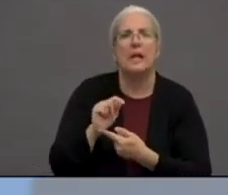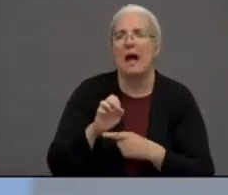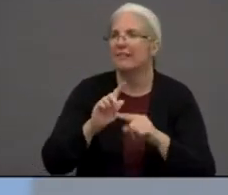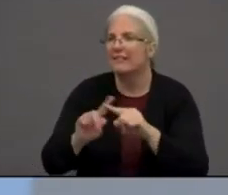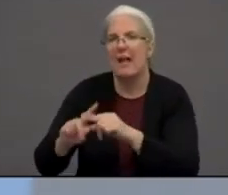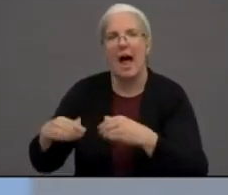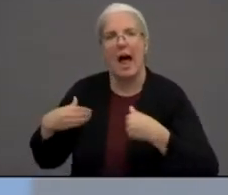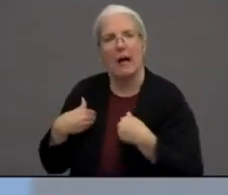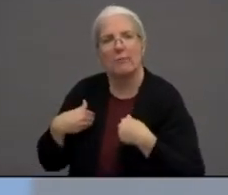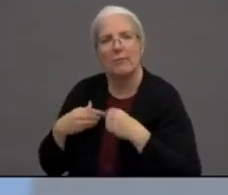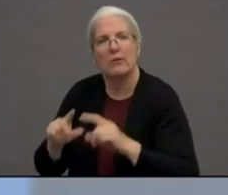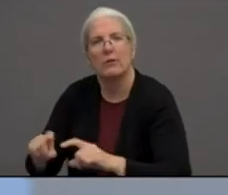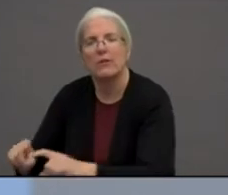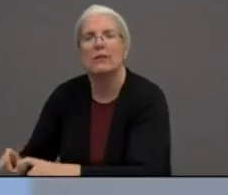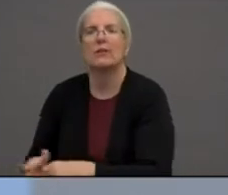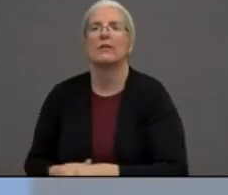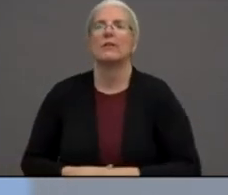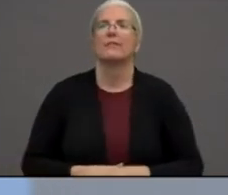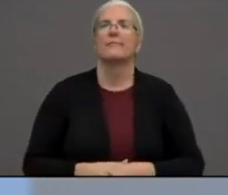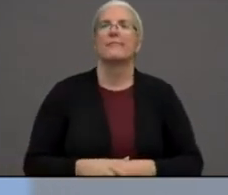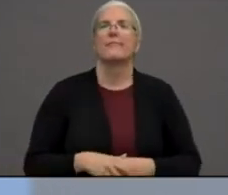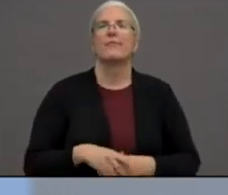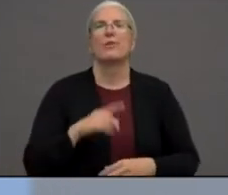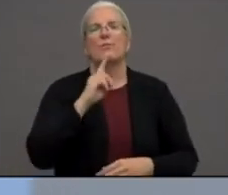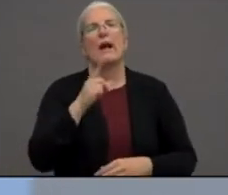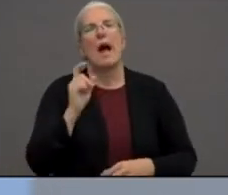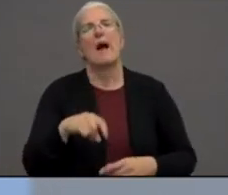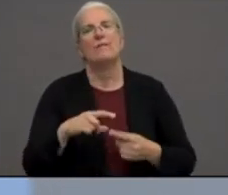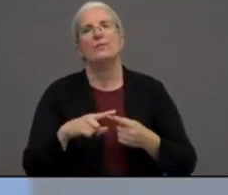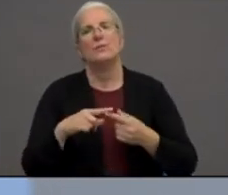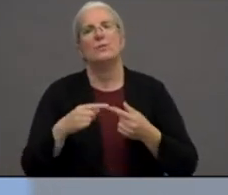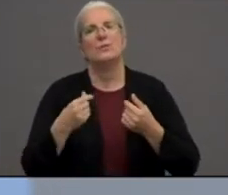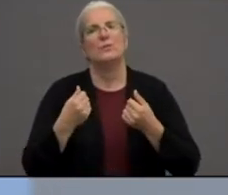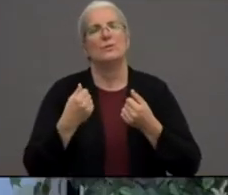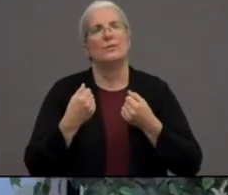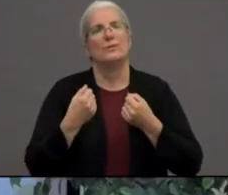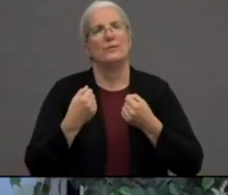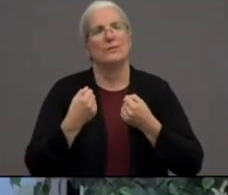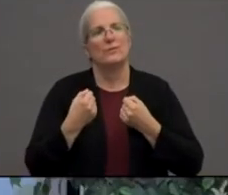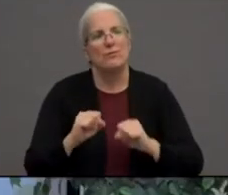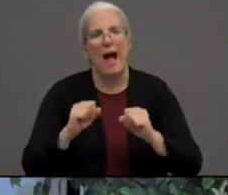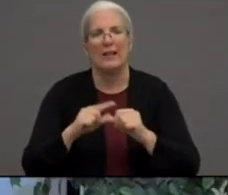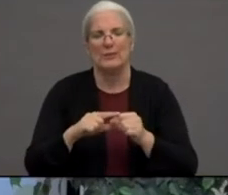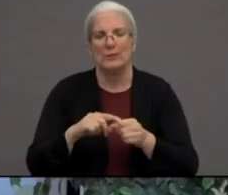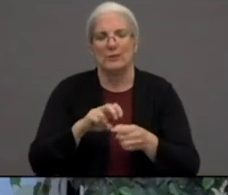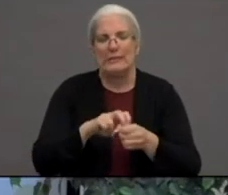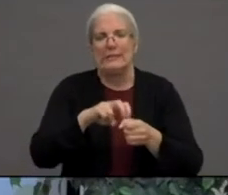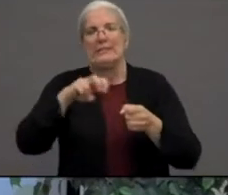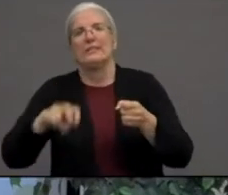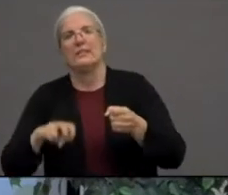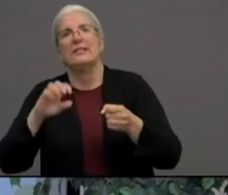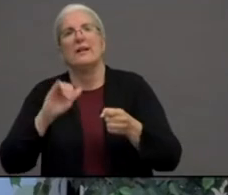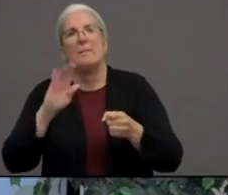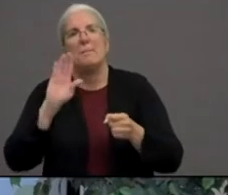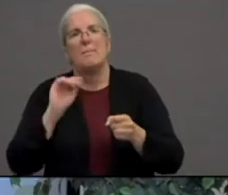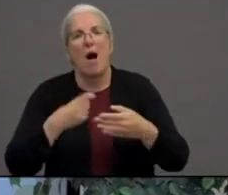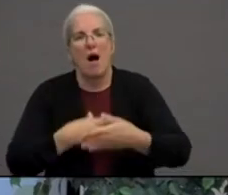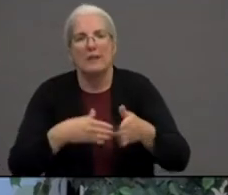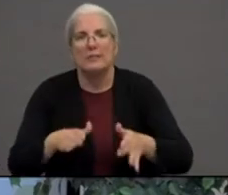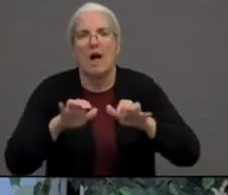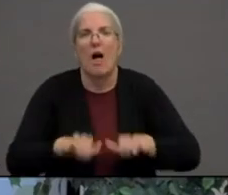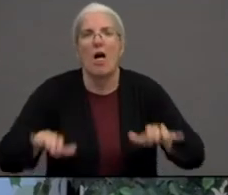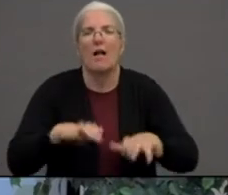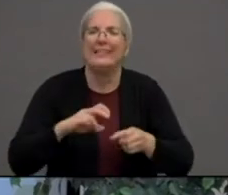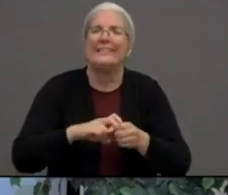just have to break out of the box that you're in to learn. So what are you hearing from teachers and administrators?